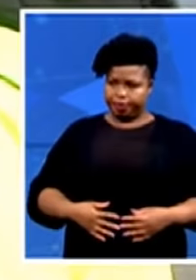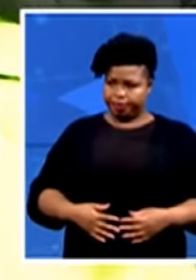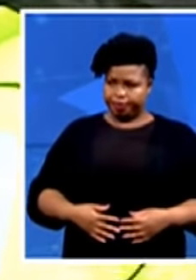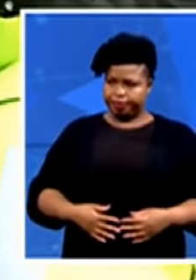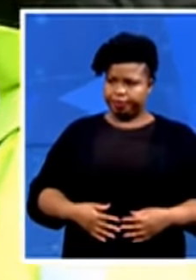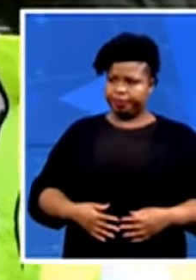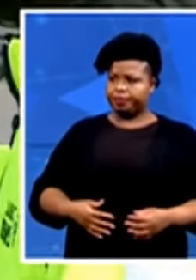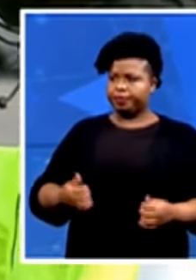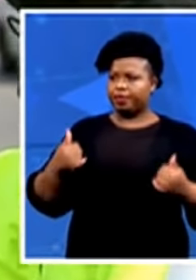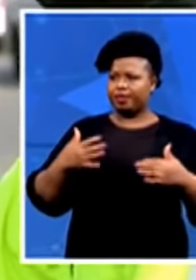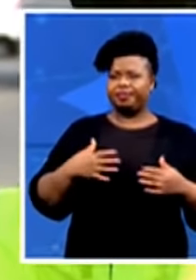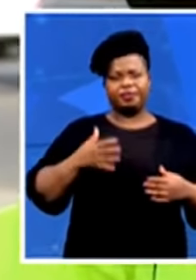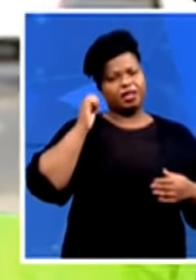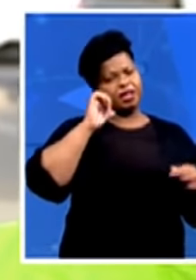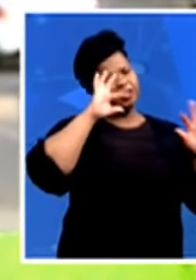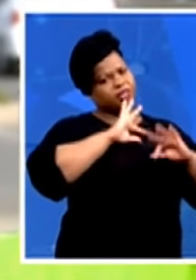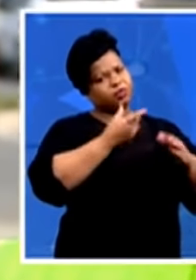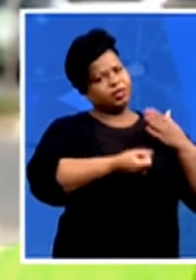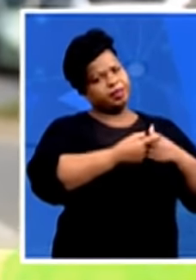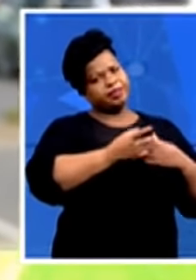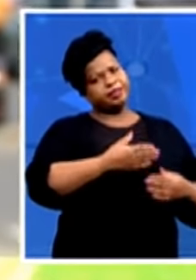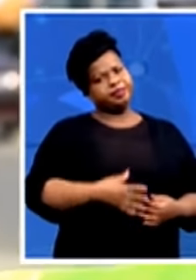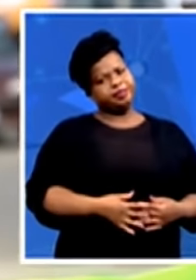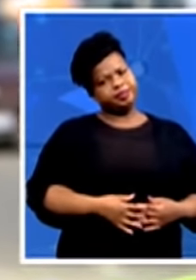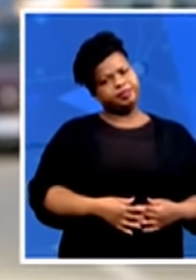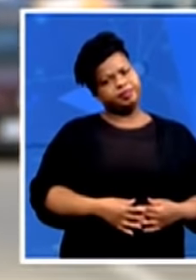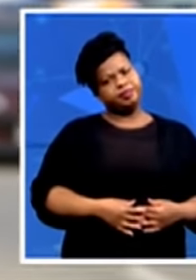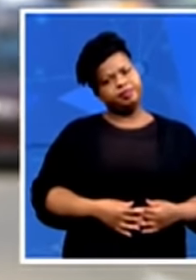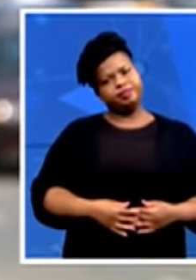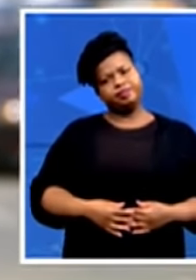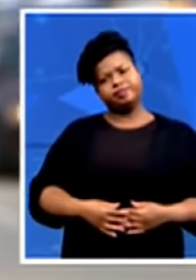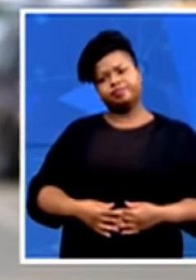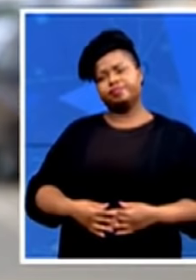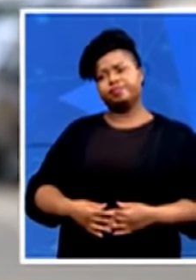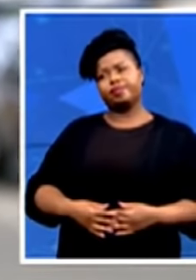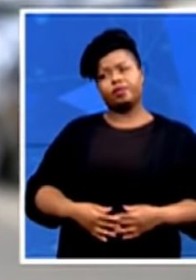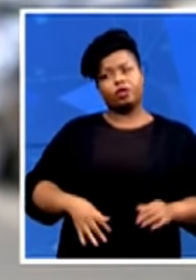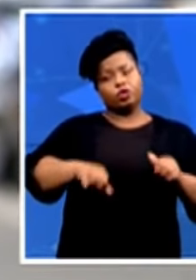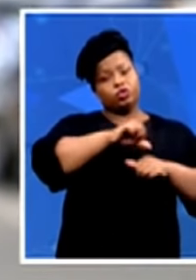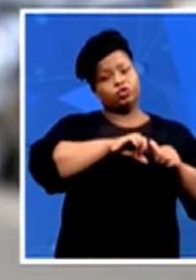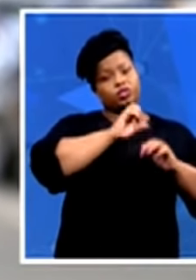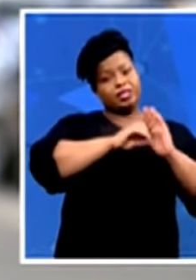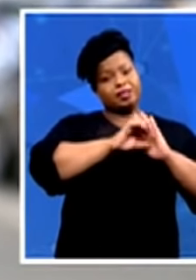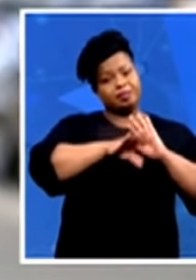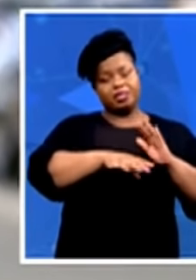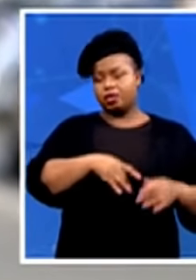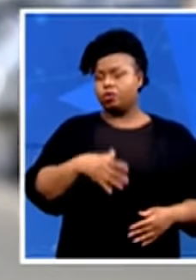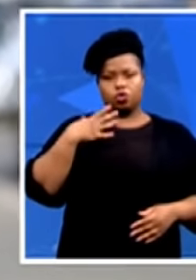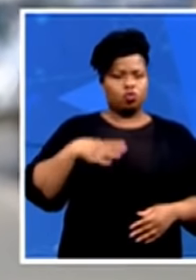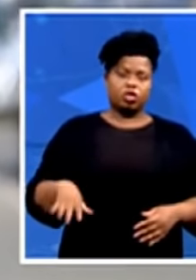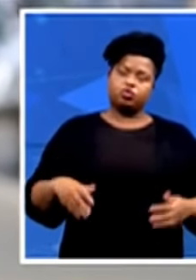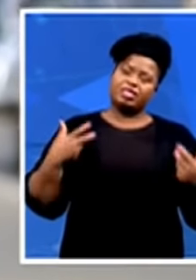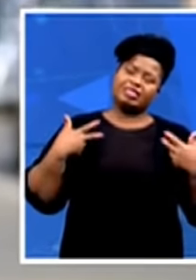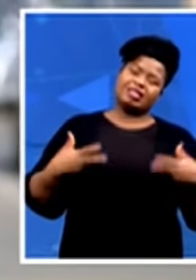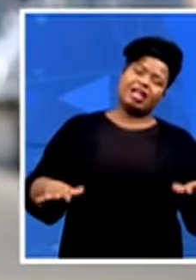threats? Oh, well, after what was posted on social media, so we didn't want to be found one thing and having the same